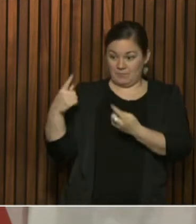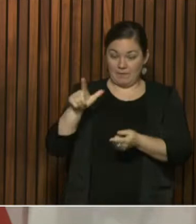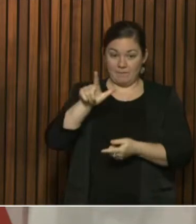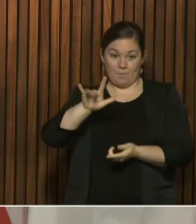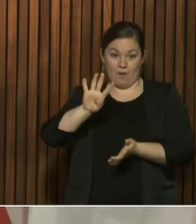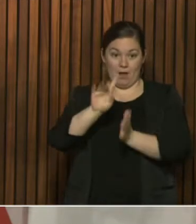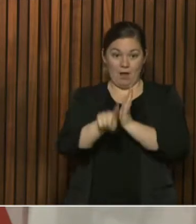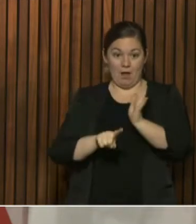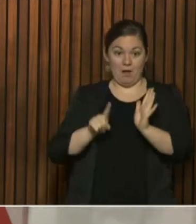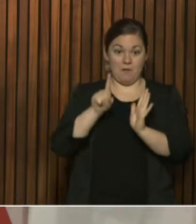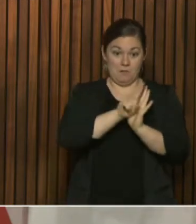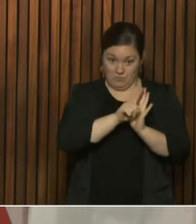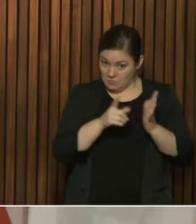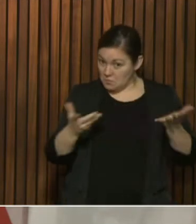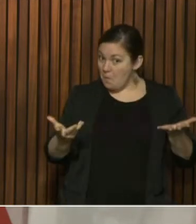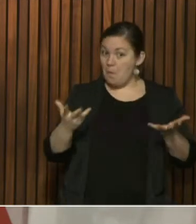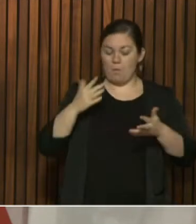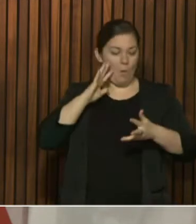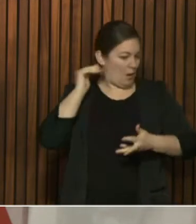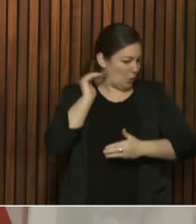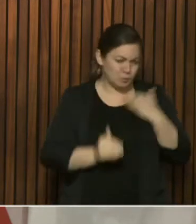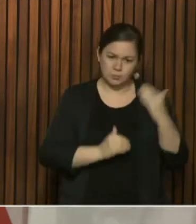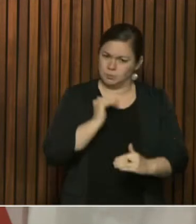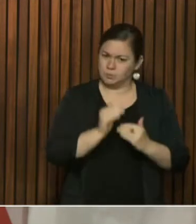,500 people's tests.